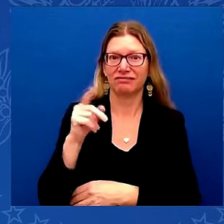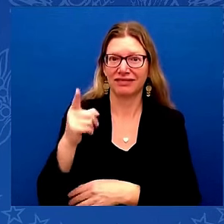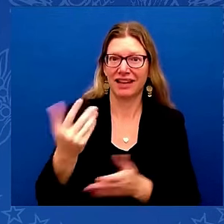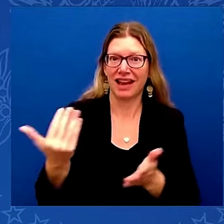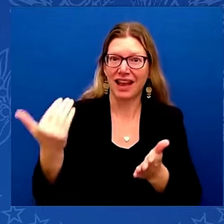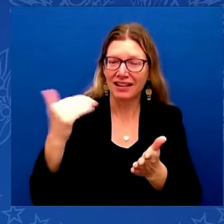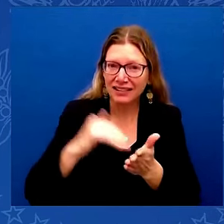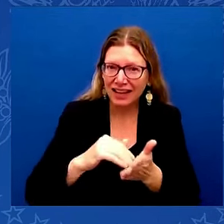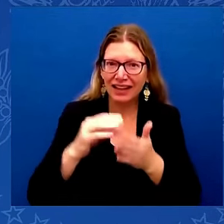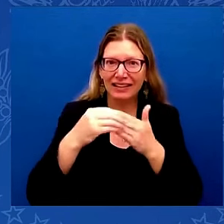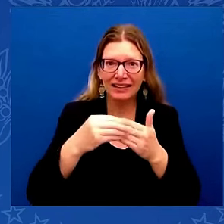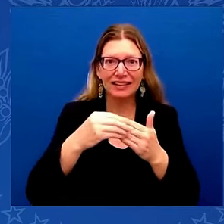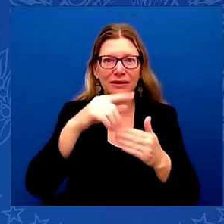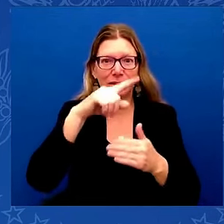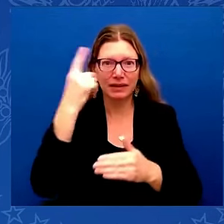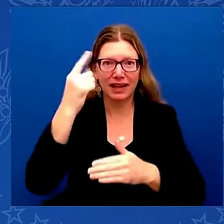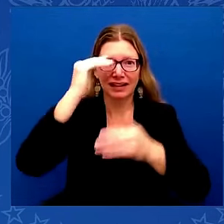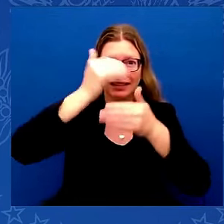Where are you, Coach?